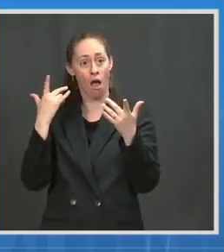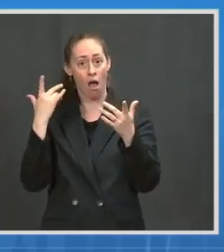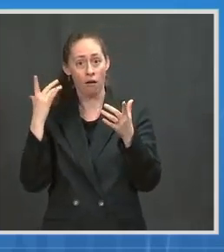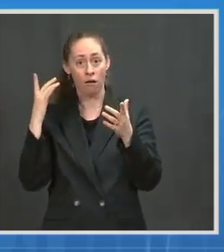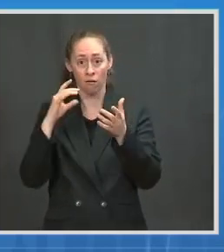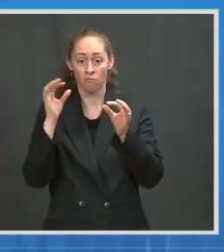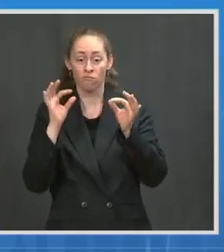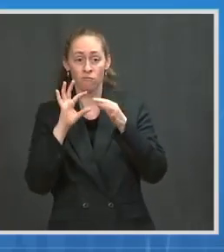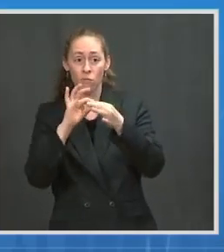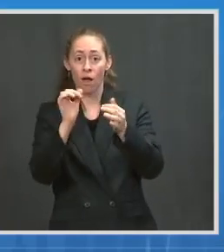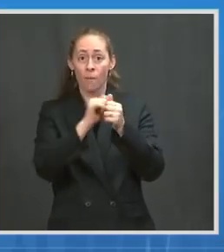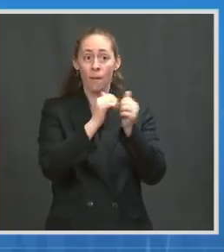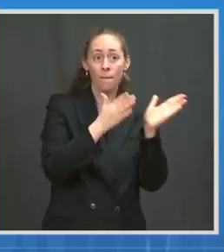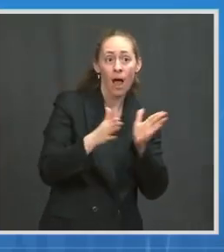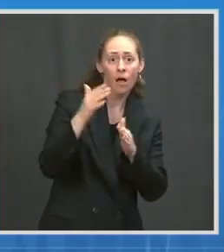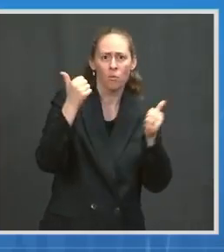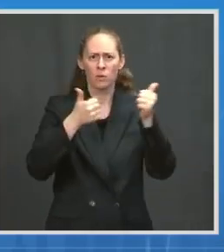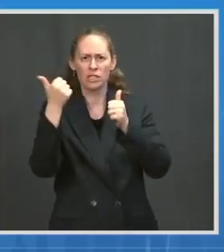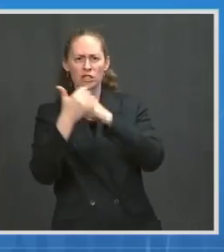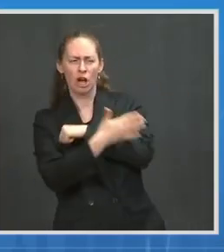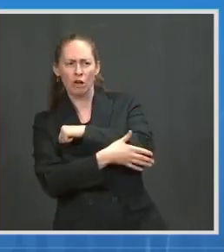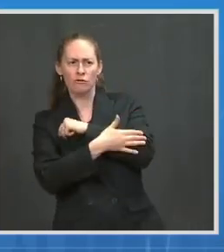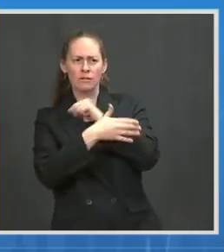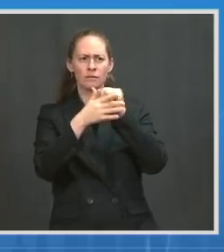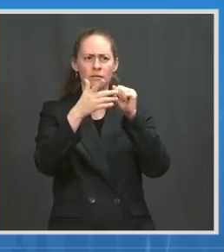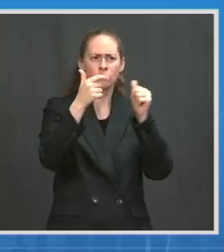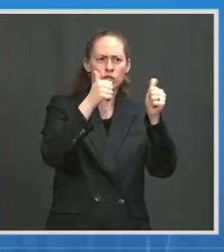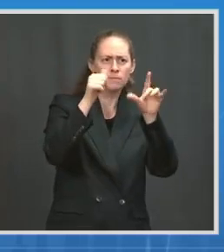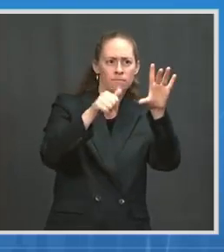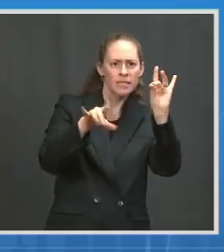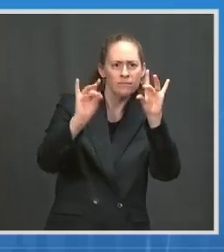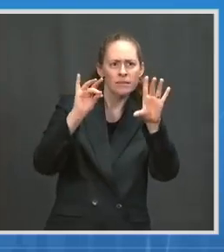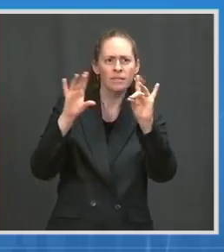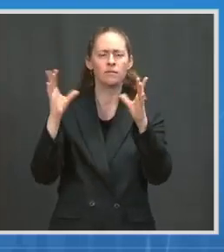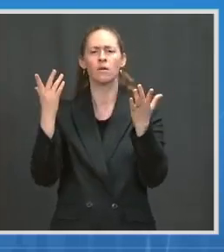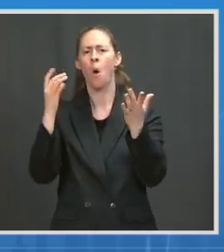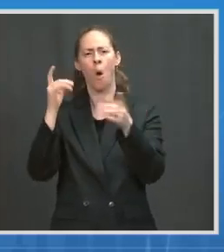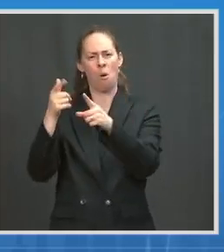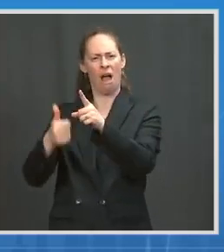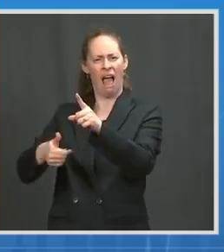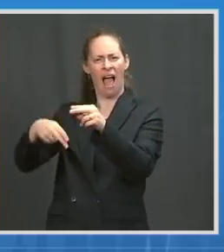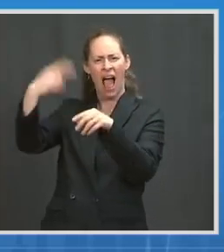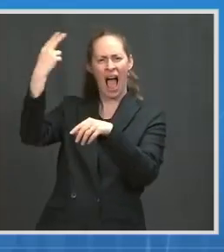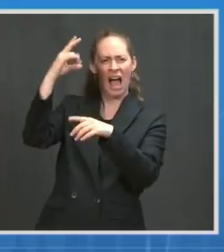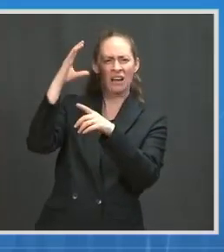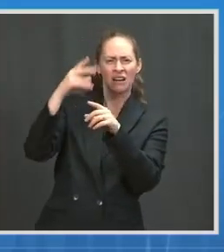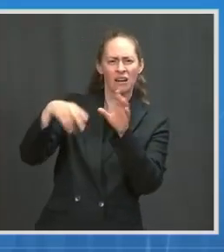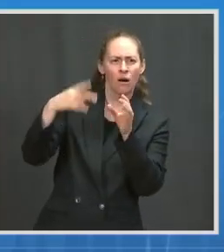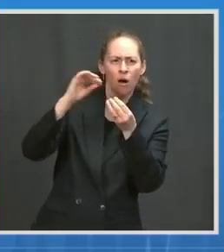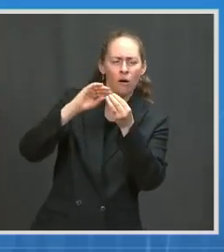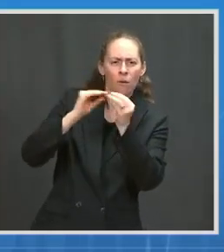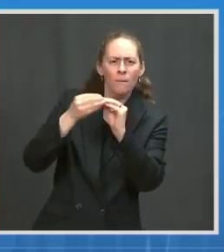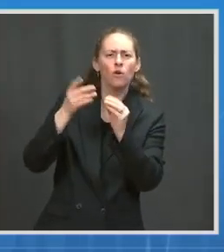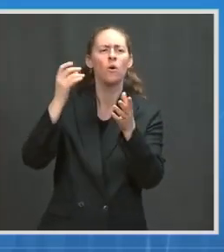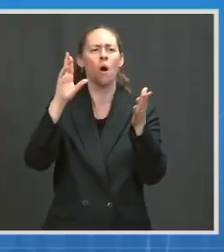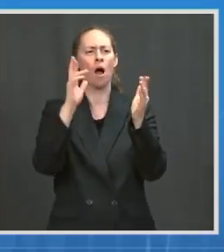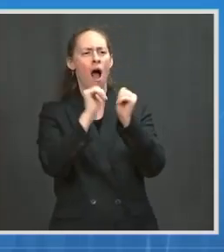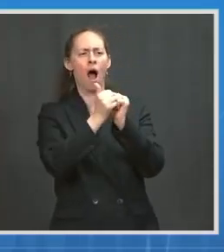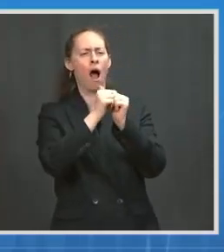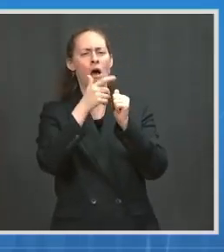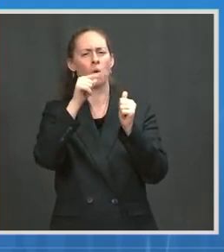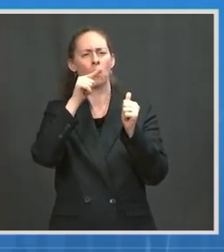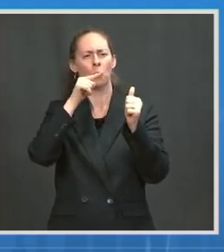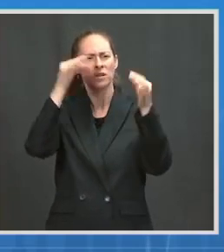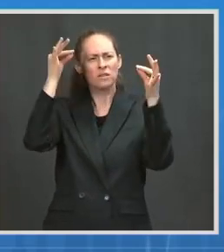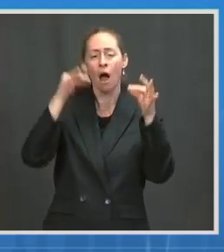greatest need, for example, the highest case count? Or is this strictly sort of a private decision by Pfizer to, you know, other governments